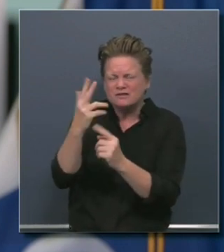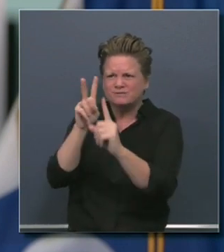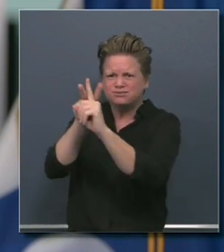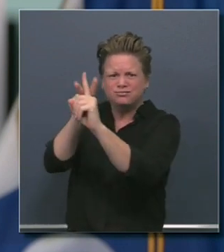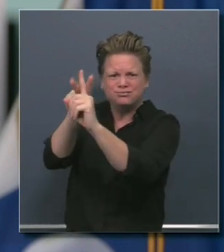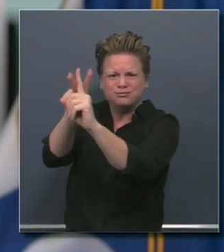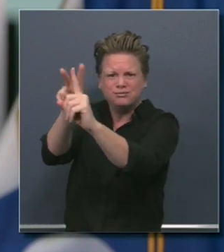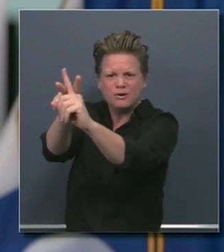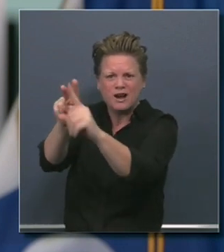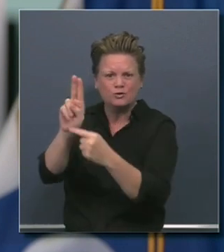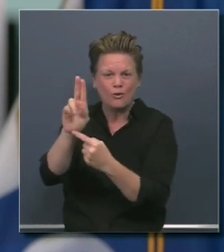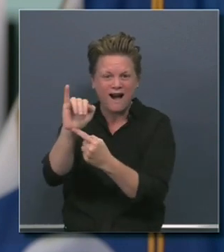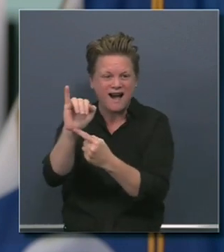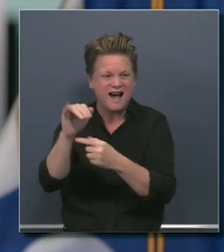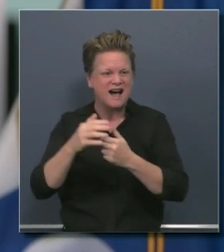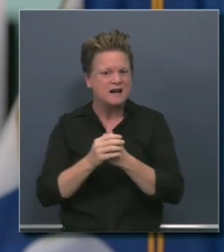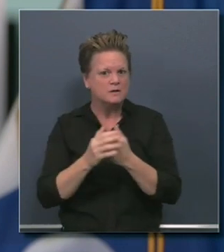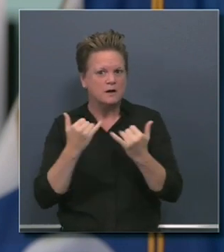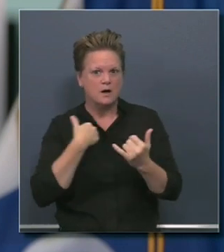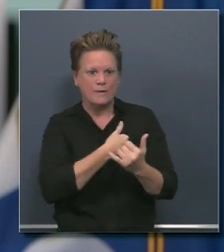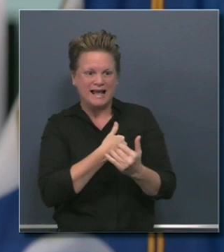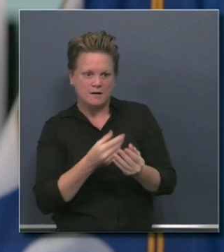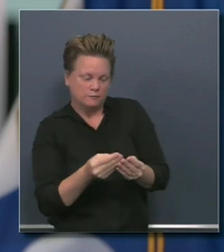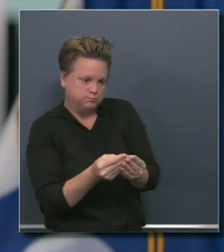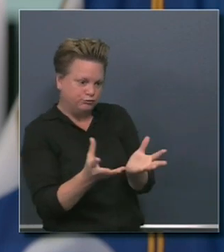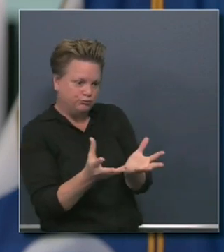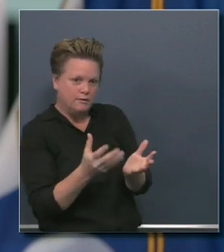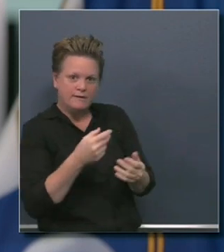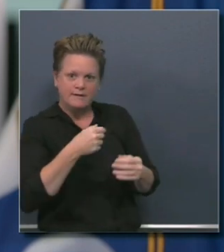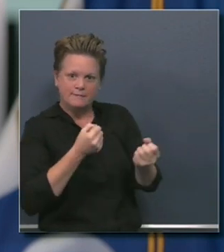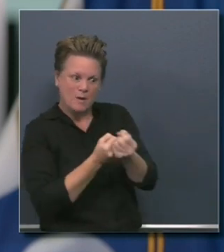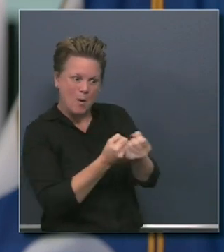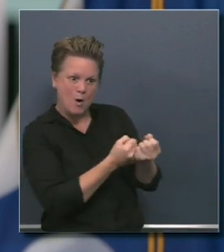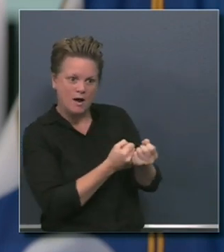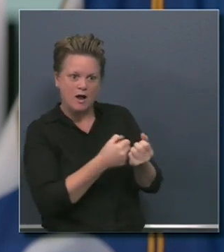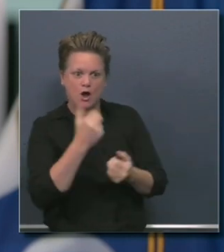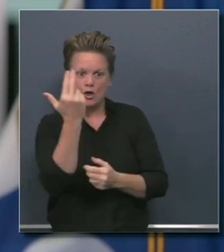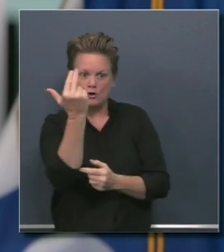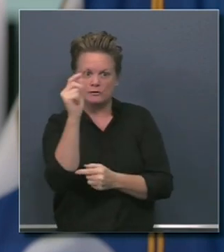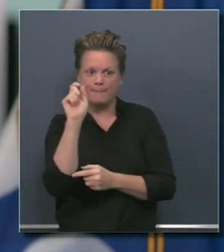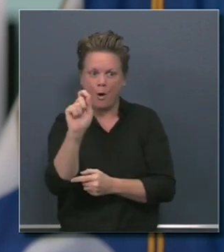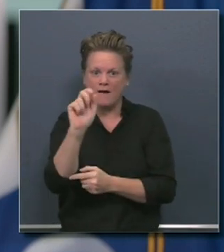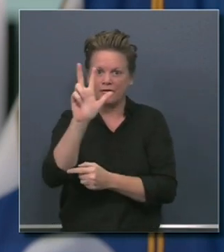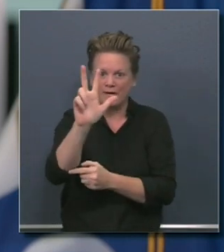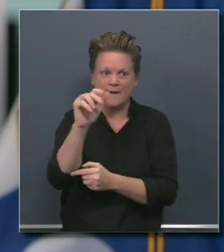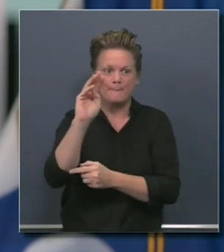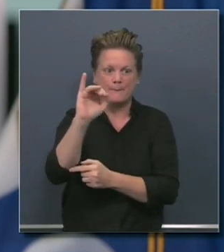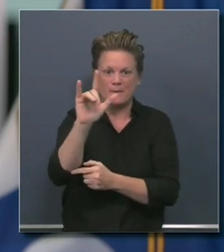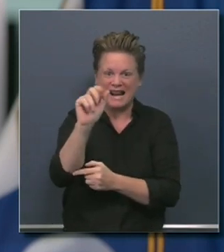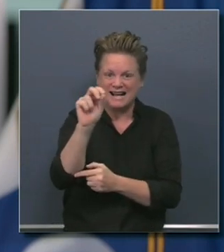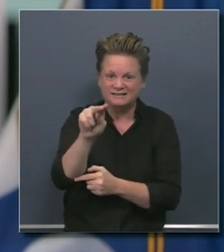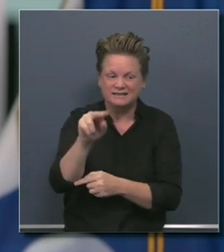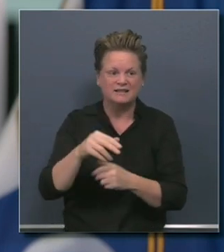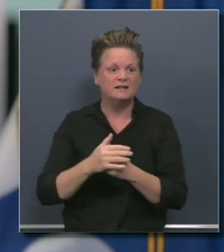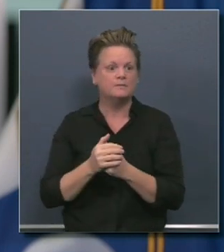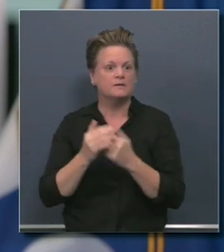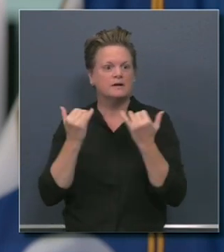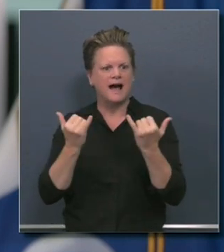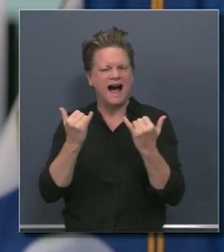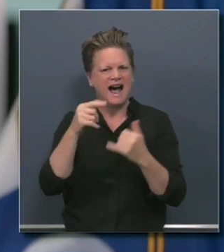distributed, $3.4 billion just last week. It gives you the magnitude of what's happened